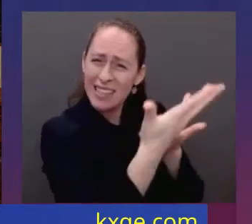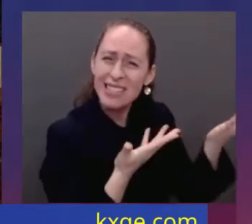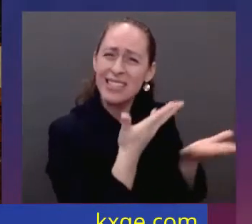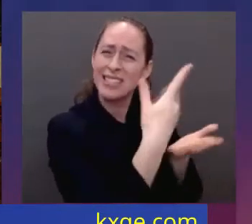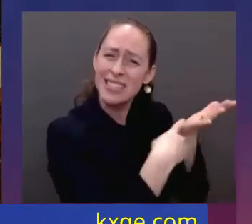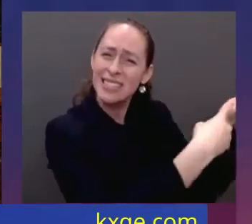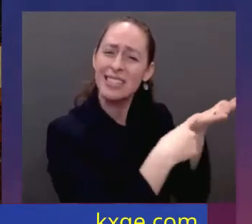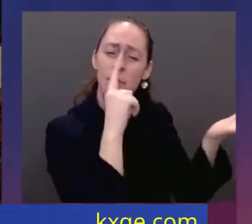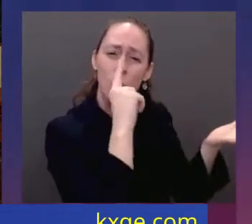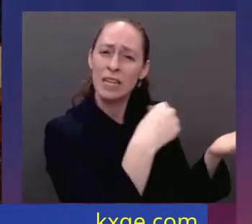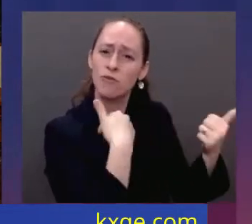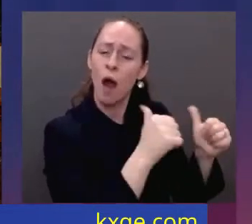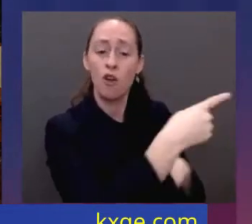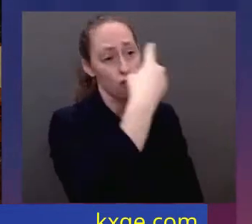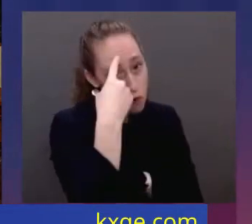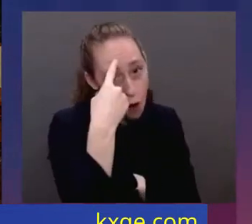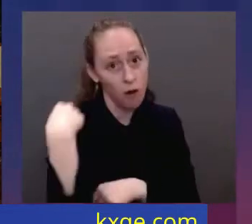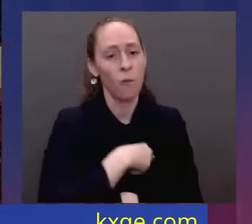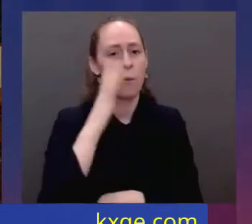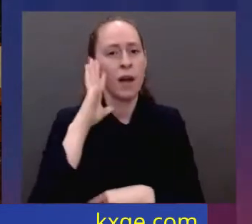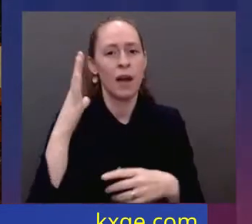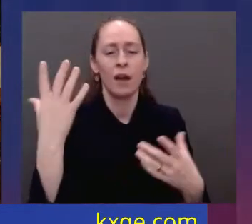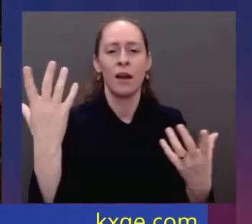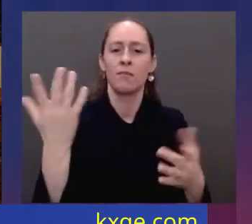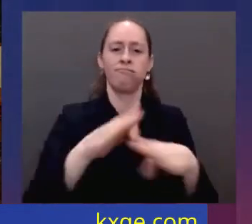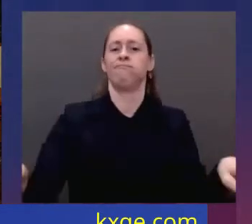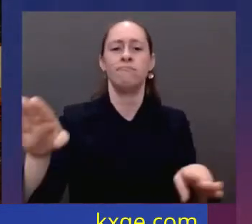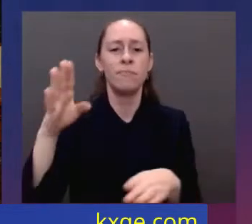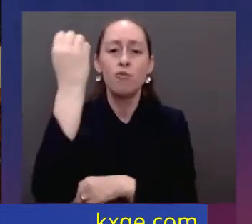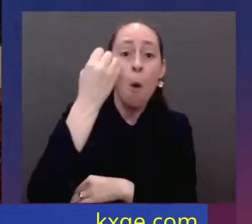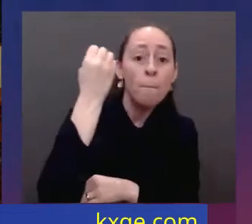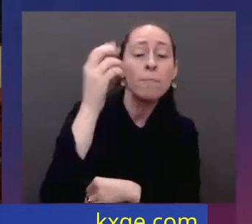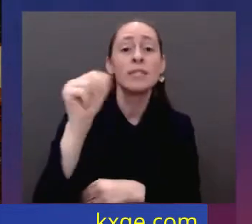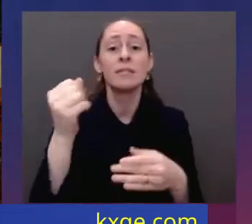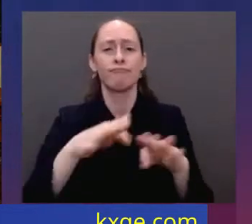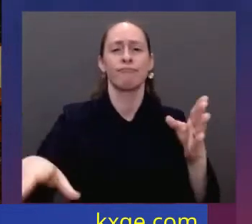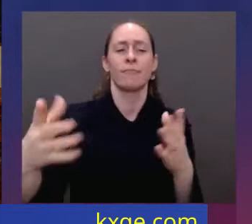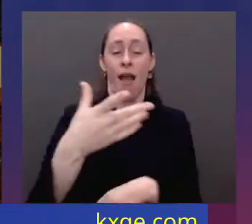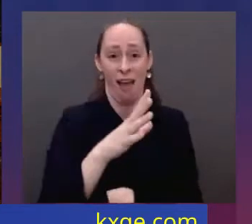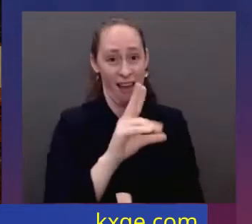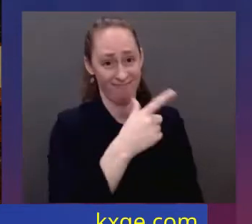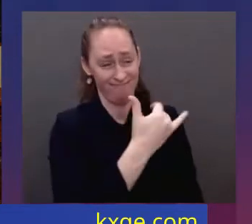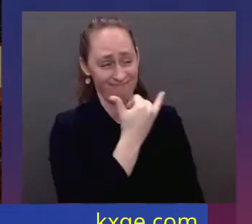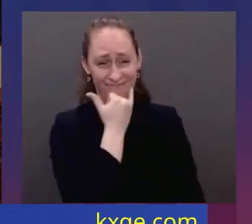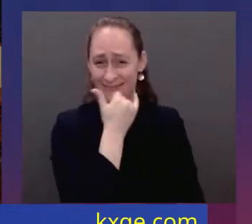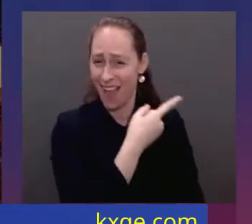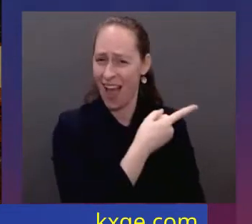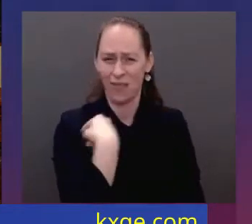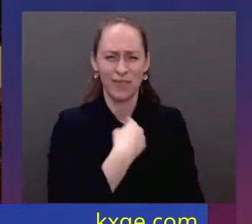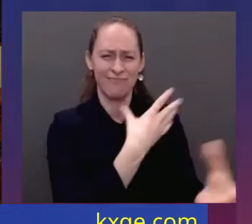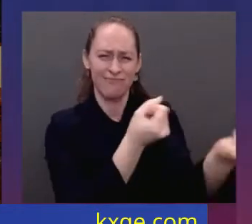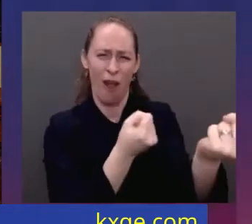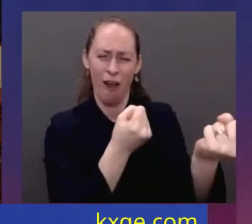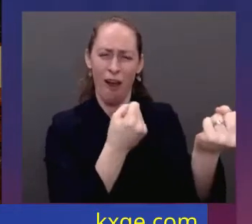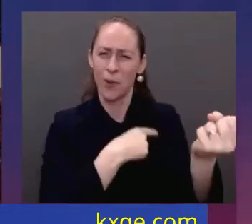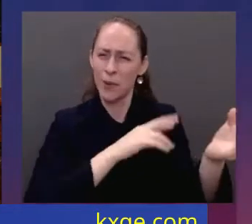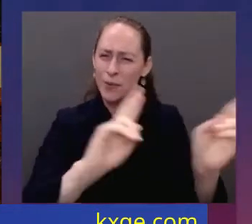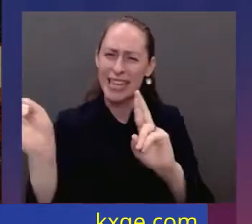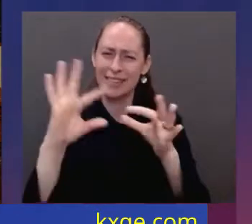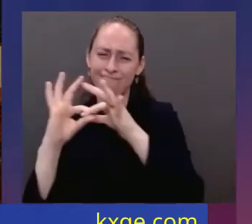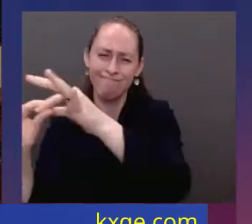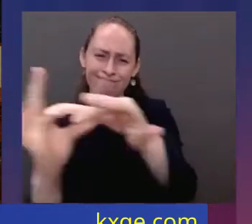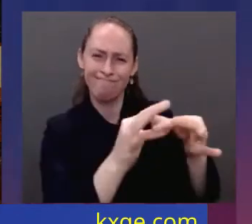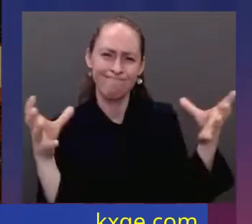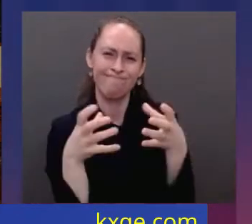He thought he could divide us in Europe as well. But Putin was wrong. We are ready. We are united. And that's what we did. We stayed united. We prepared